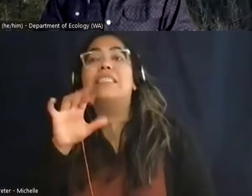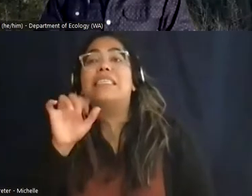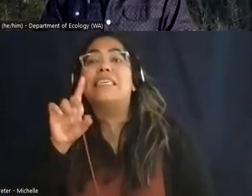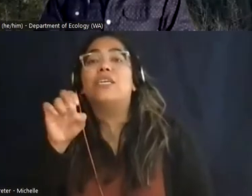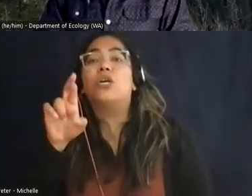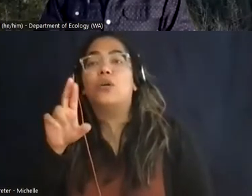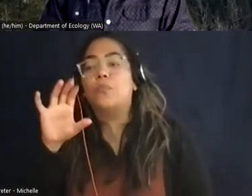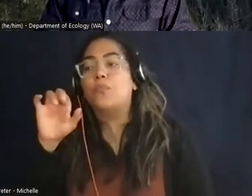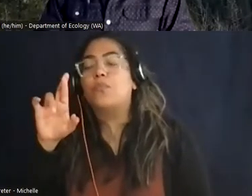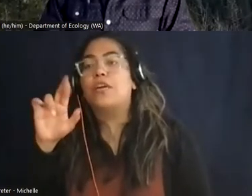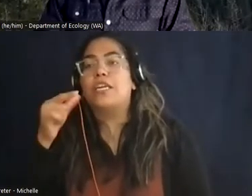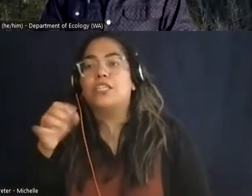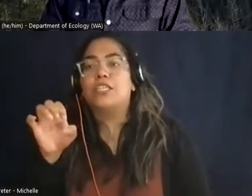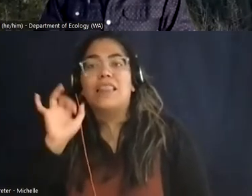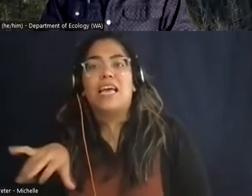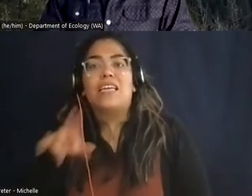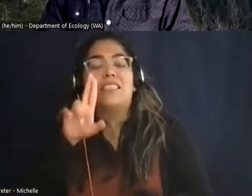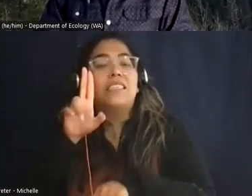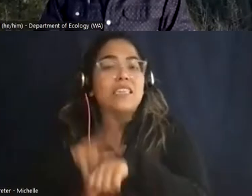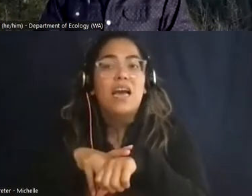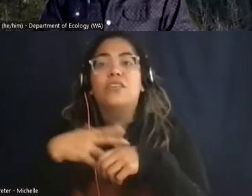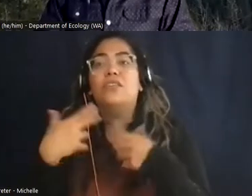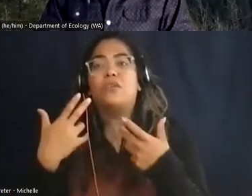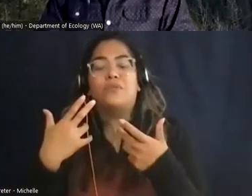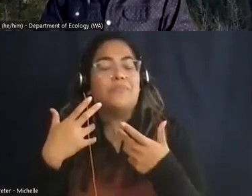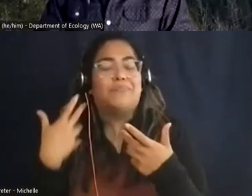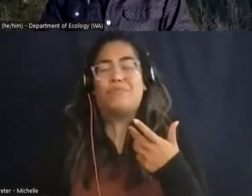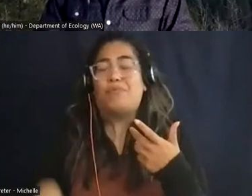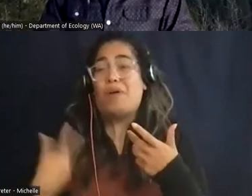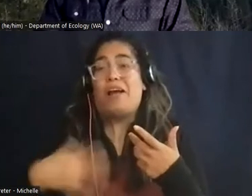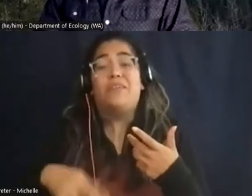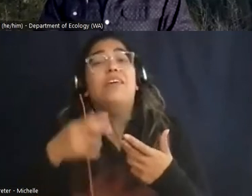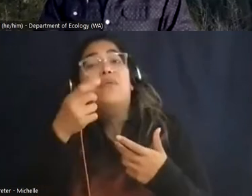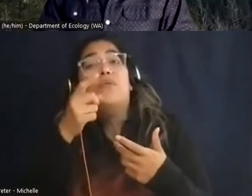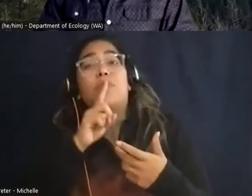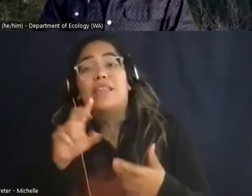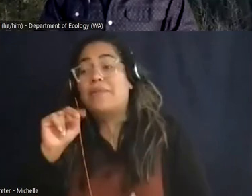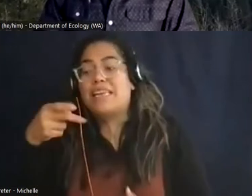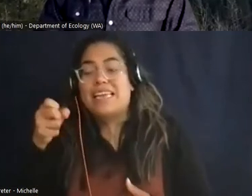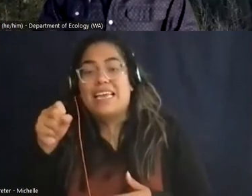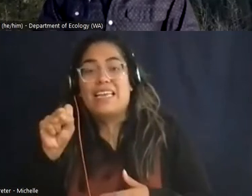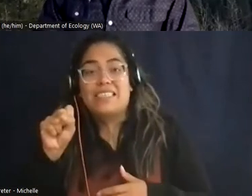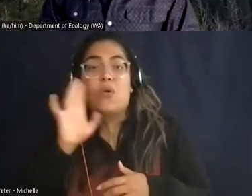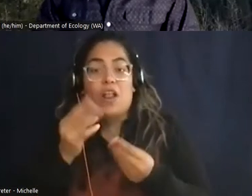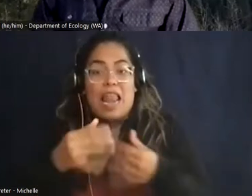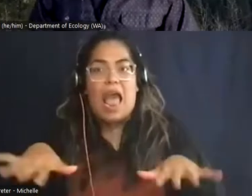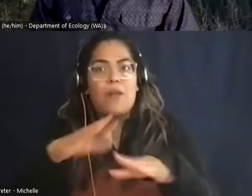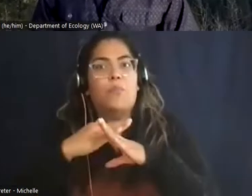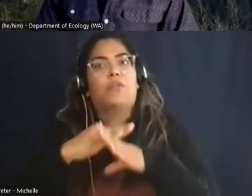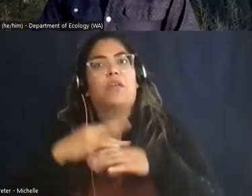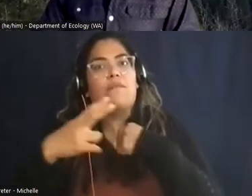this magical gem. And the fact that the National Park Service preserves the land like that is, it's